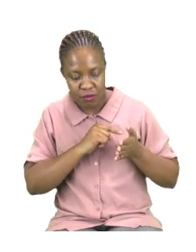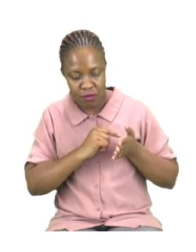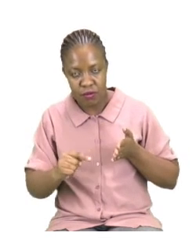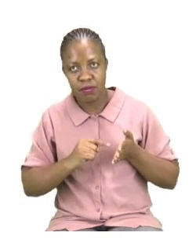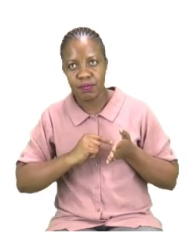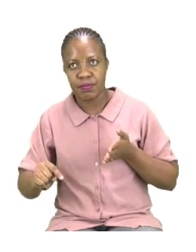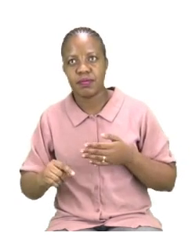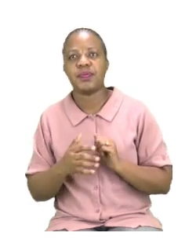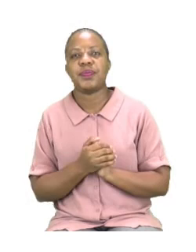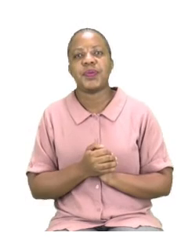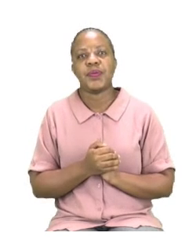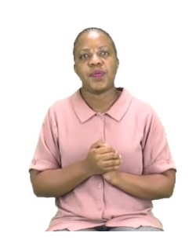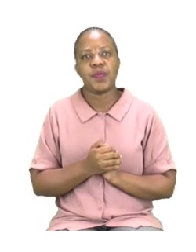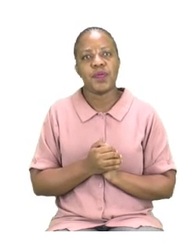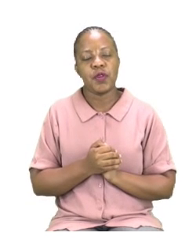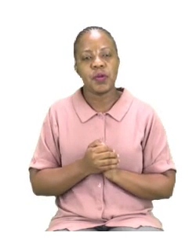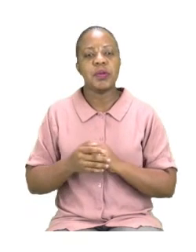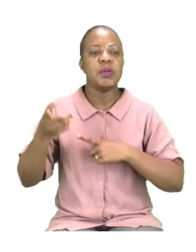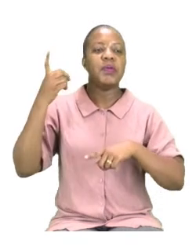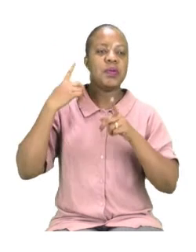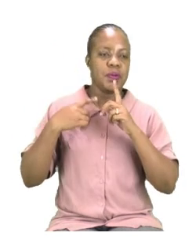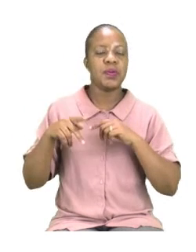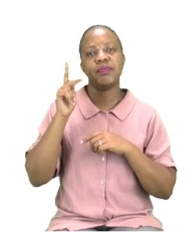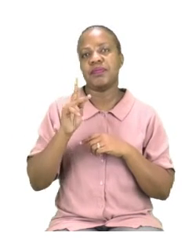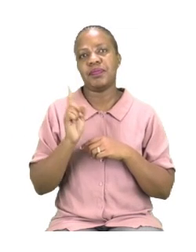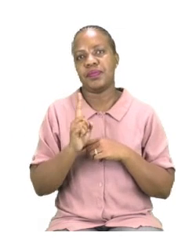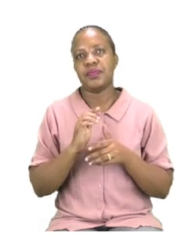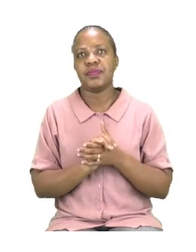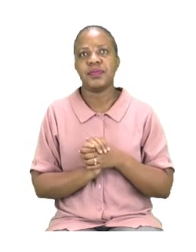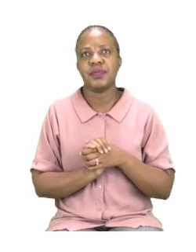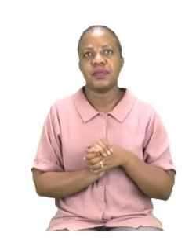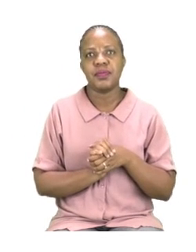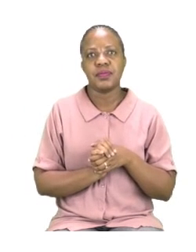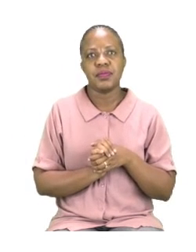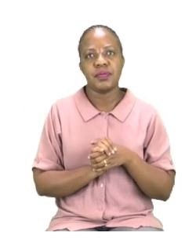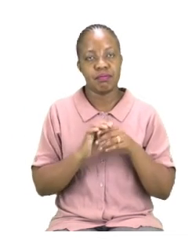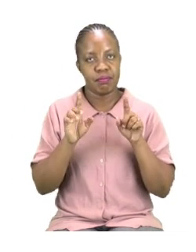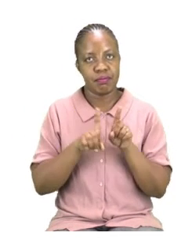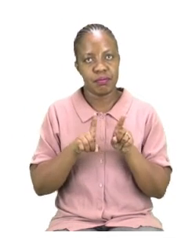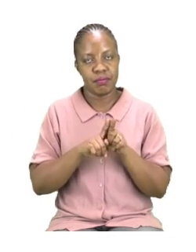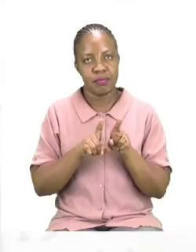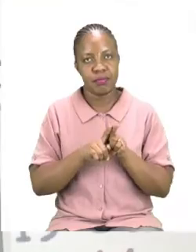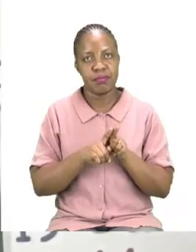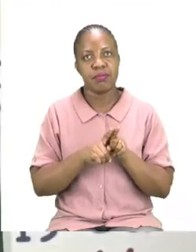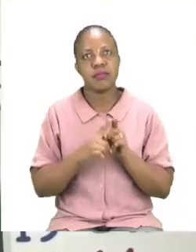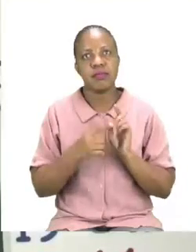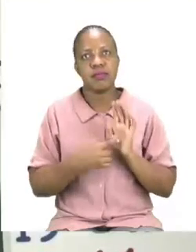go and look for them again. I want to show you the two that I helped you find in the beginning.